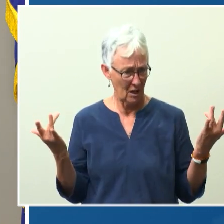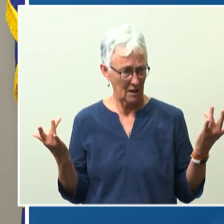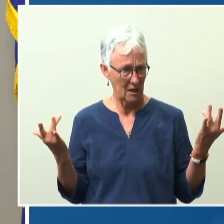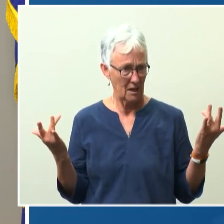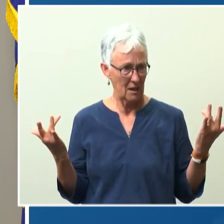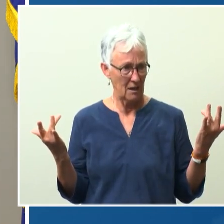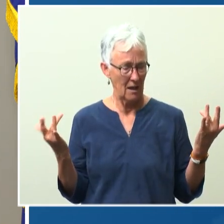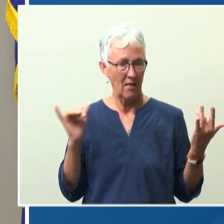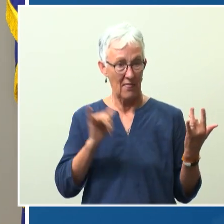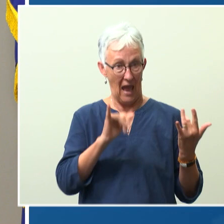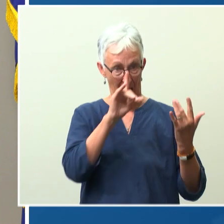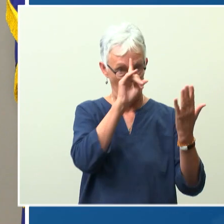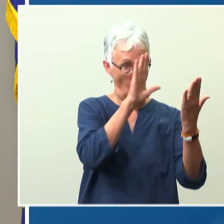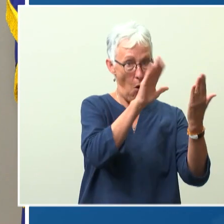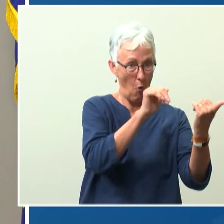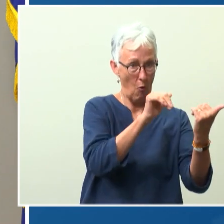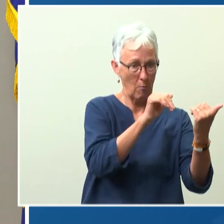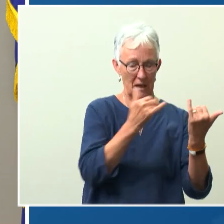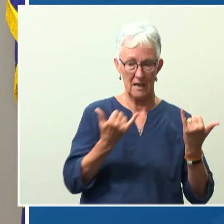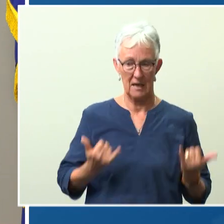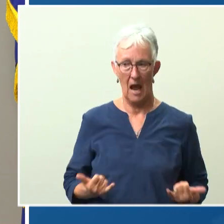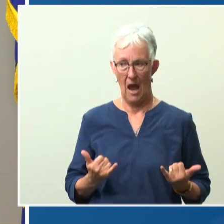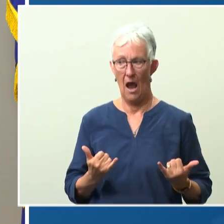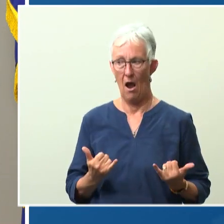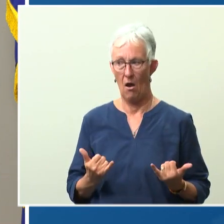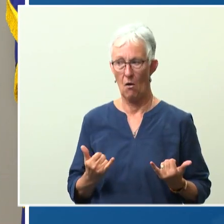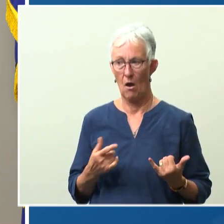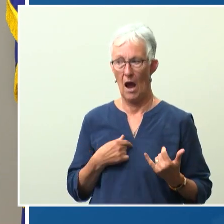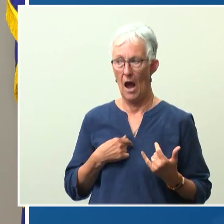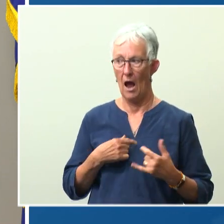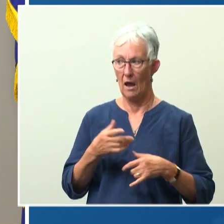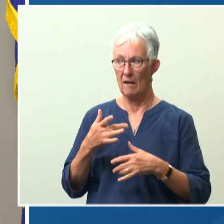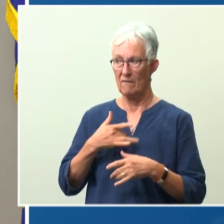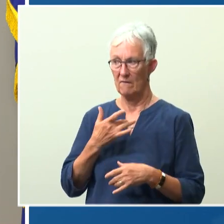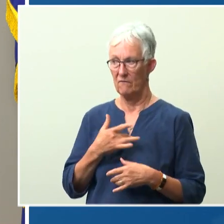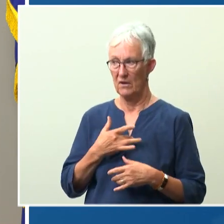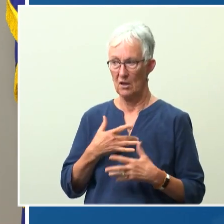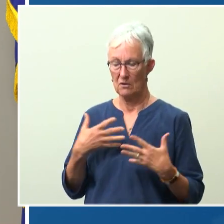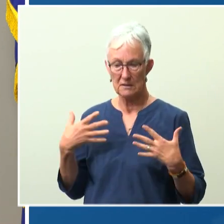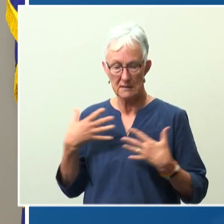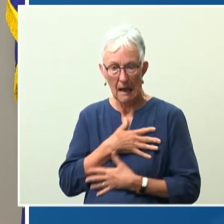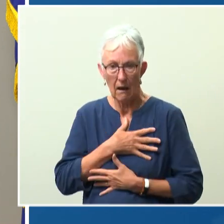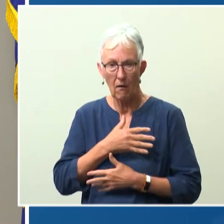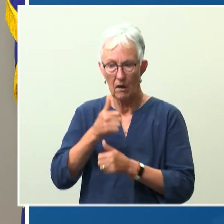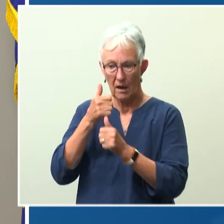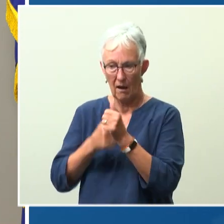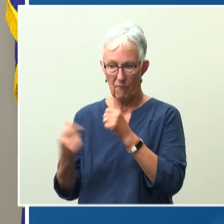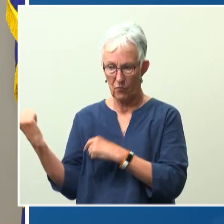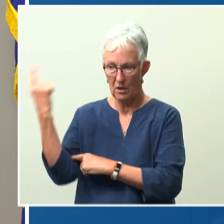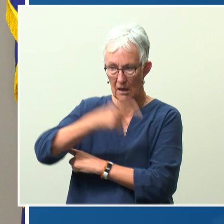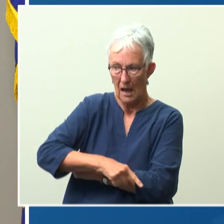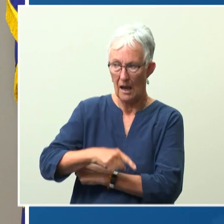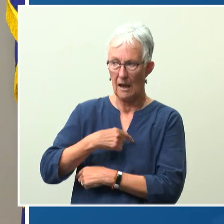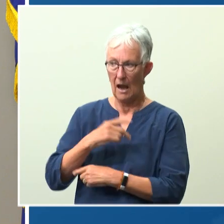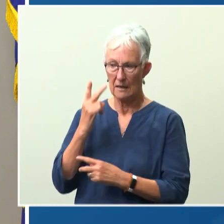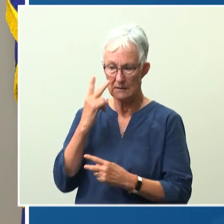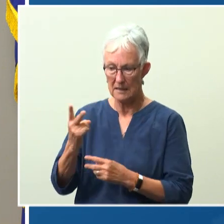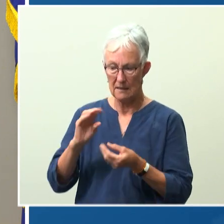Hope and relief have now been replaced with dread and despair as our daily infections and hospitalizations are on the rise again.